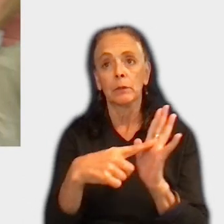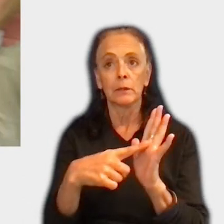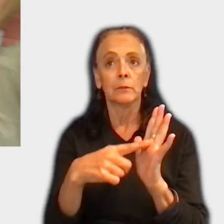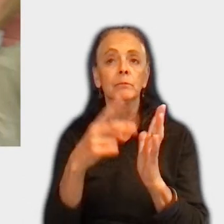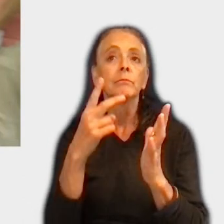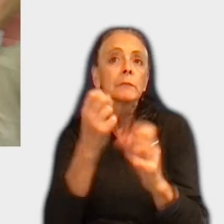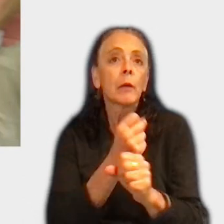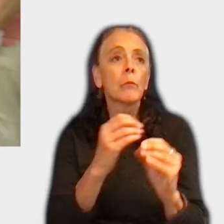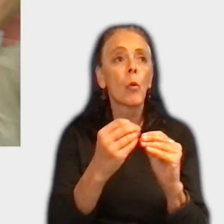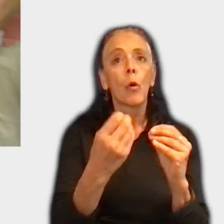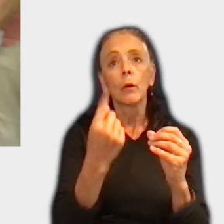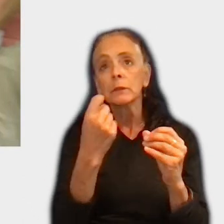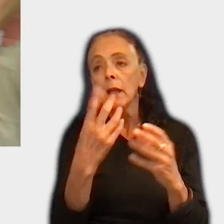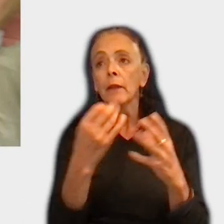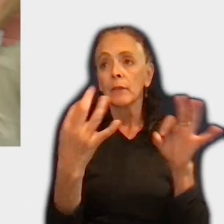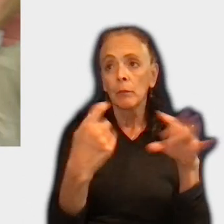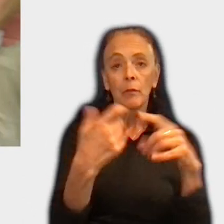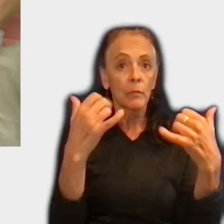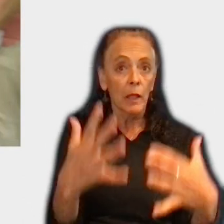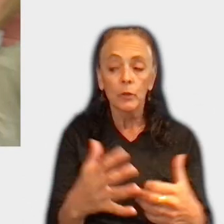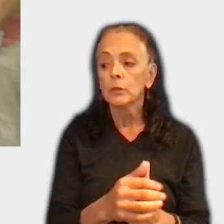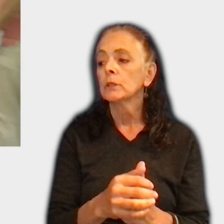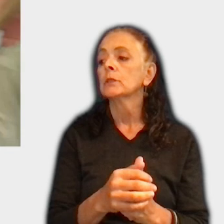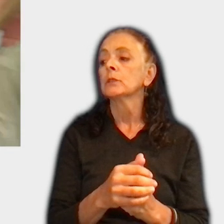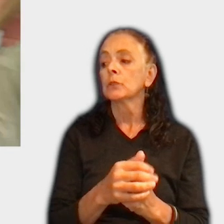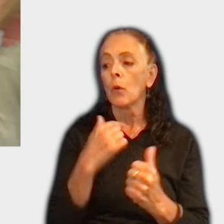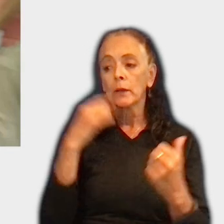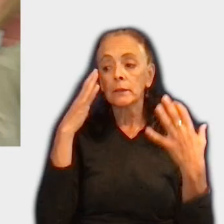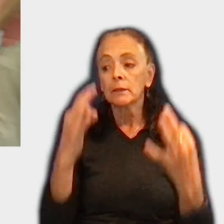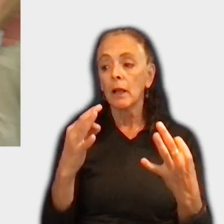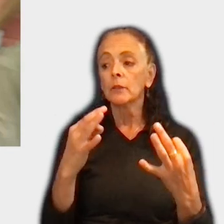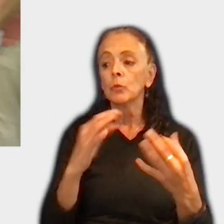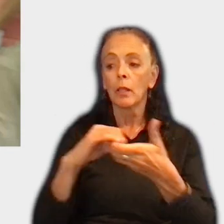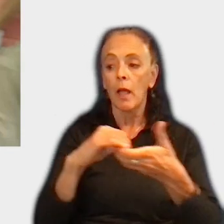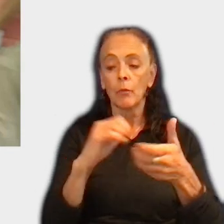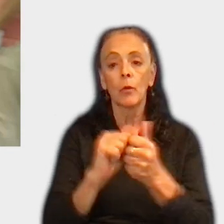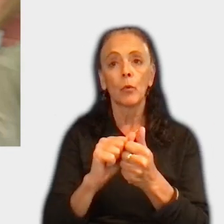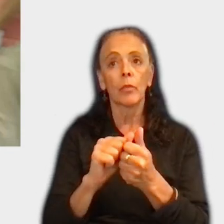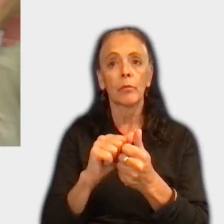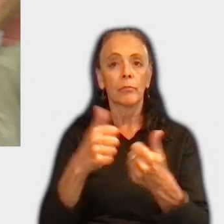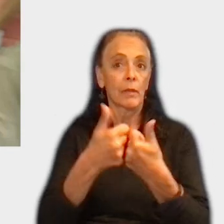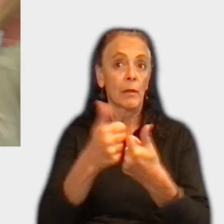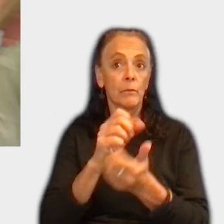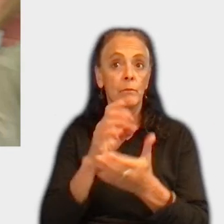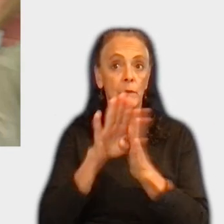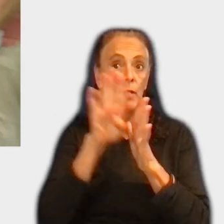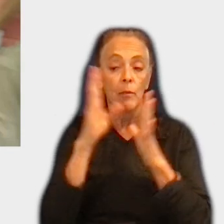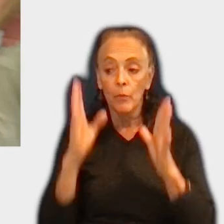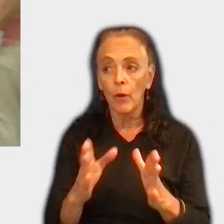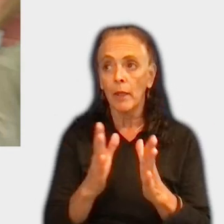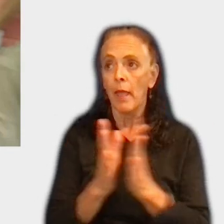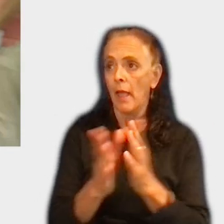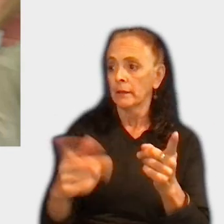insight and to get feedback from the players. So in this case, so decided to collaborate with some game developer and also I asked